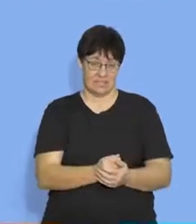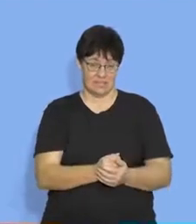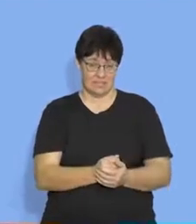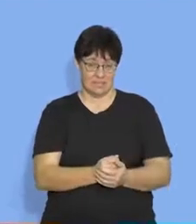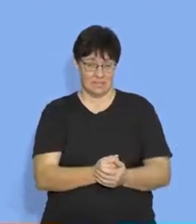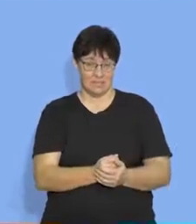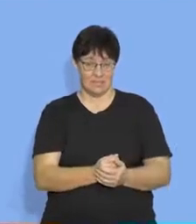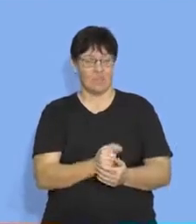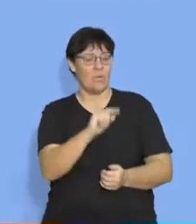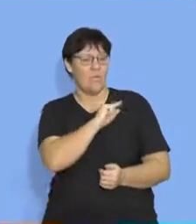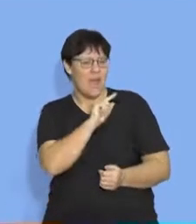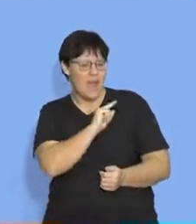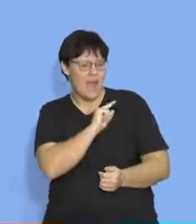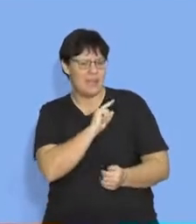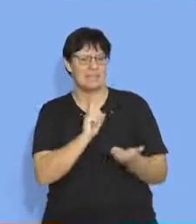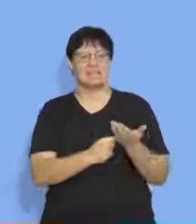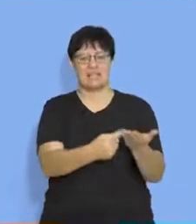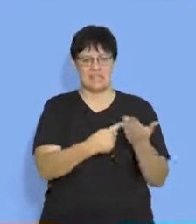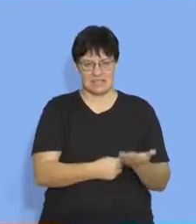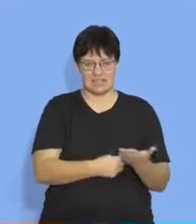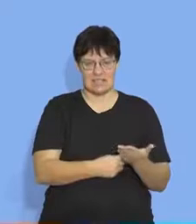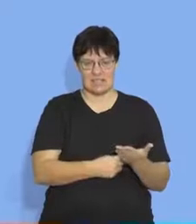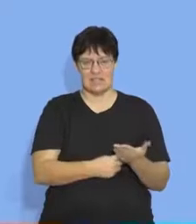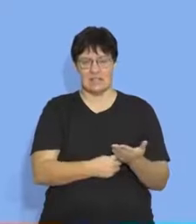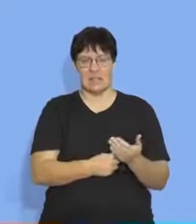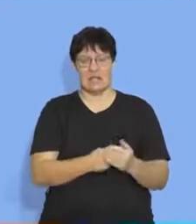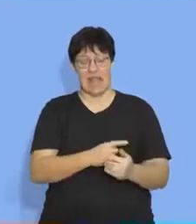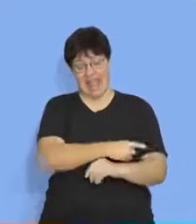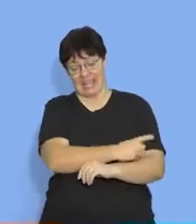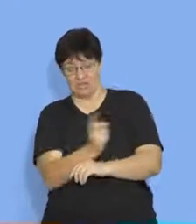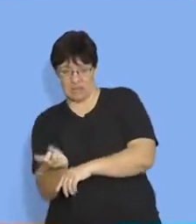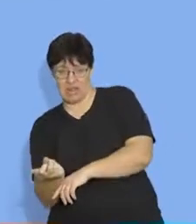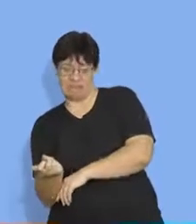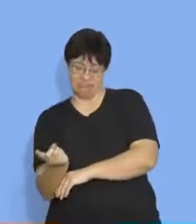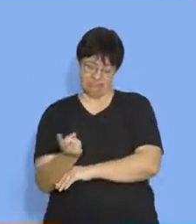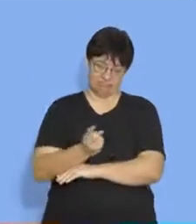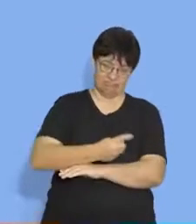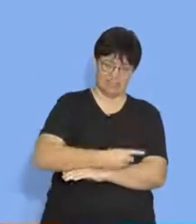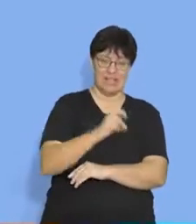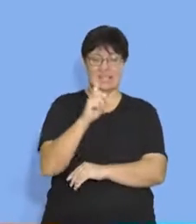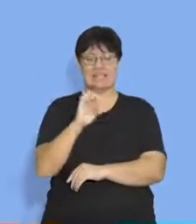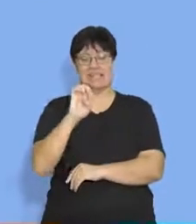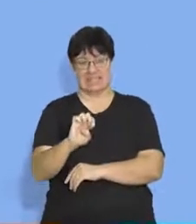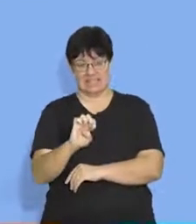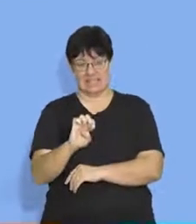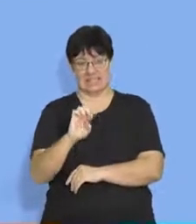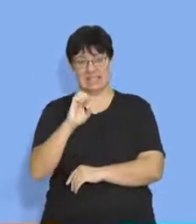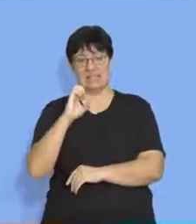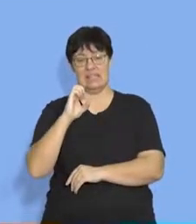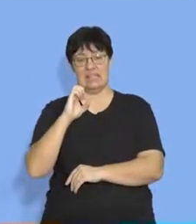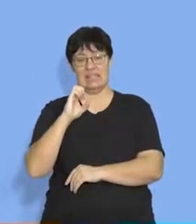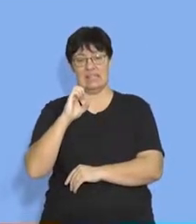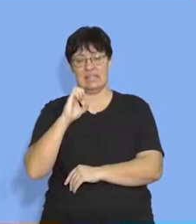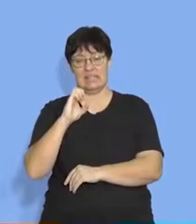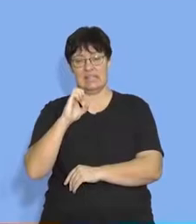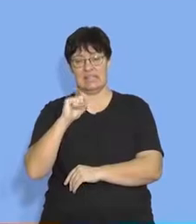Because we will talk about deceleration in English. And if I told you that an object was